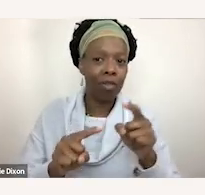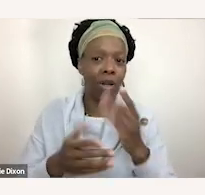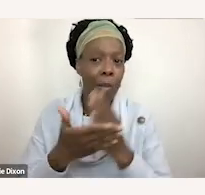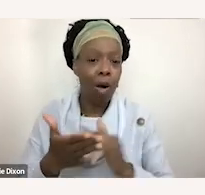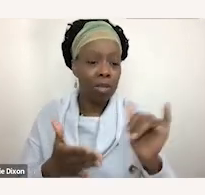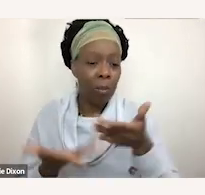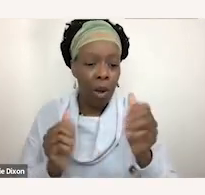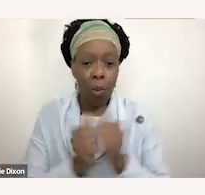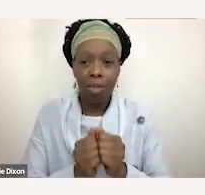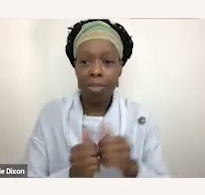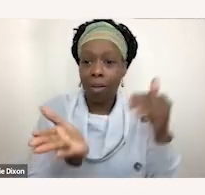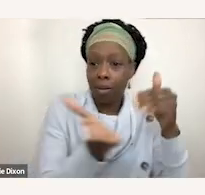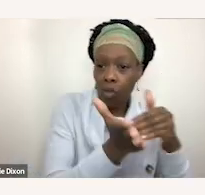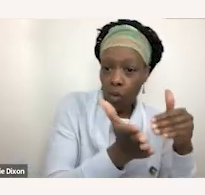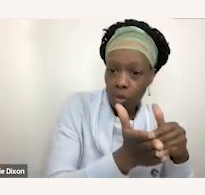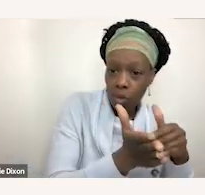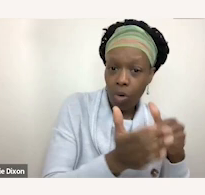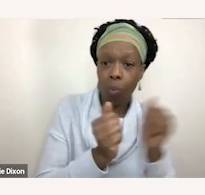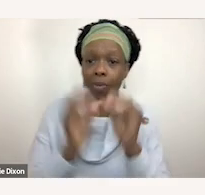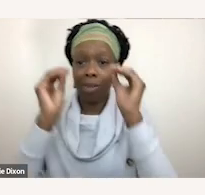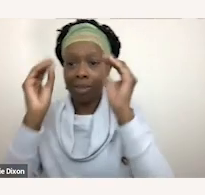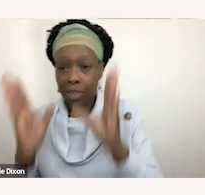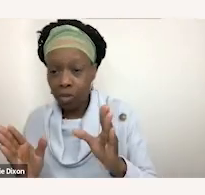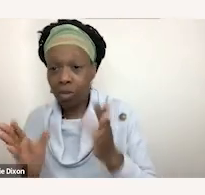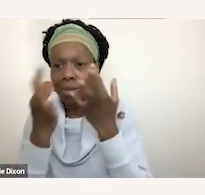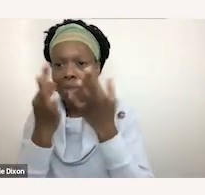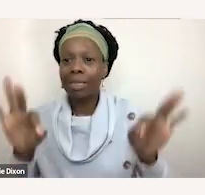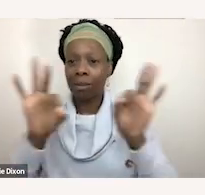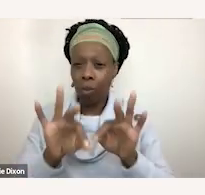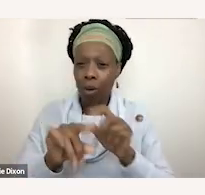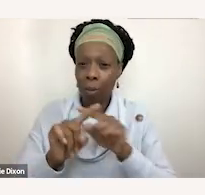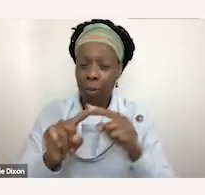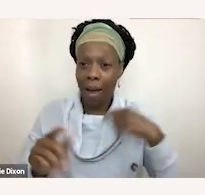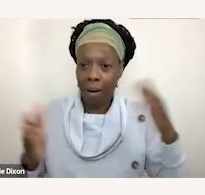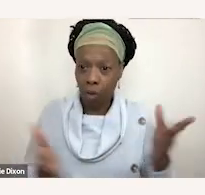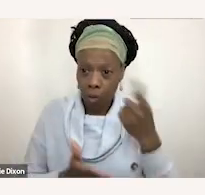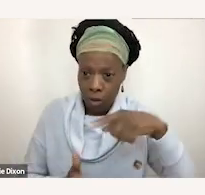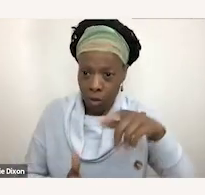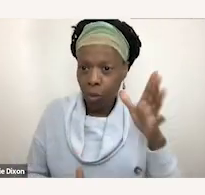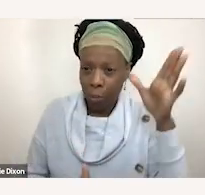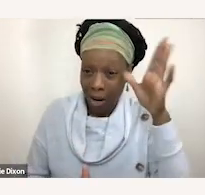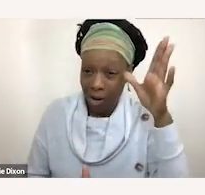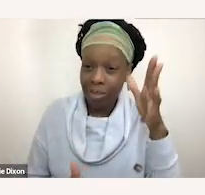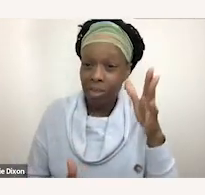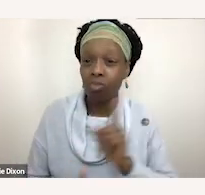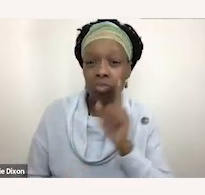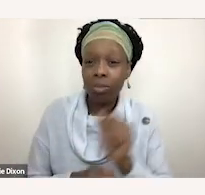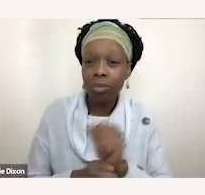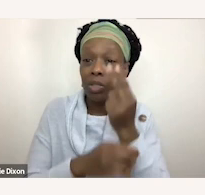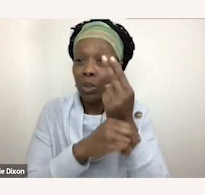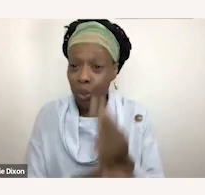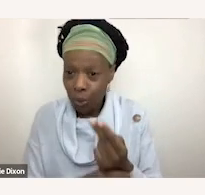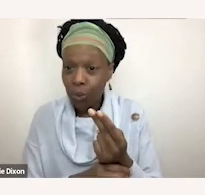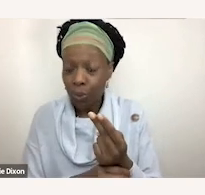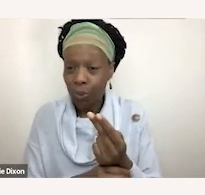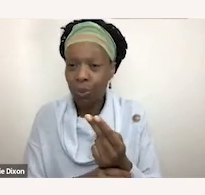teacher you know really utilize that that's that's one of the biggest things that i can encourage any parent who's listening is to actually look for